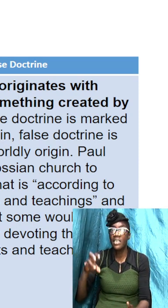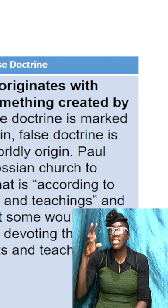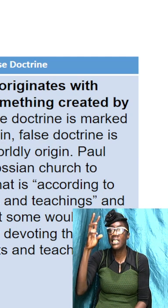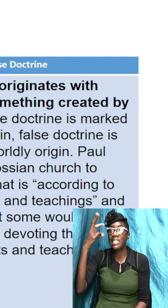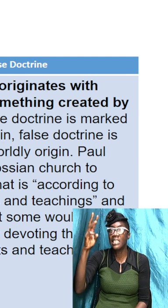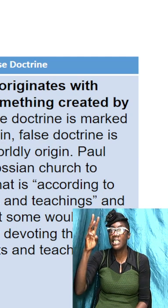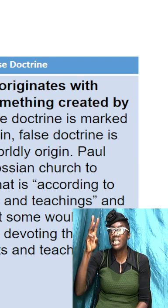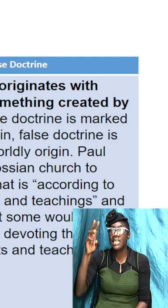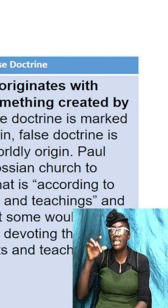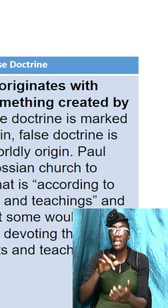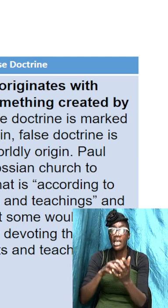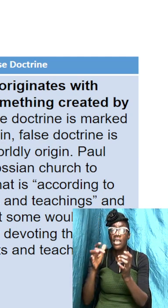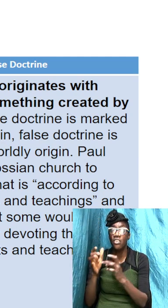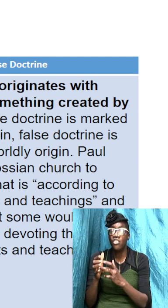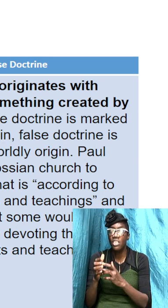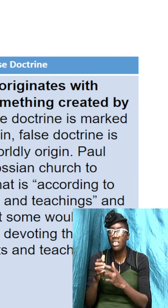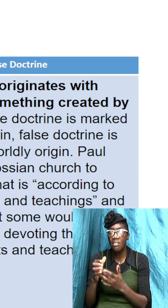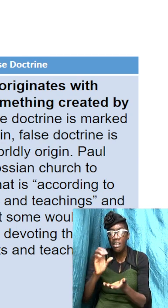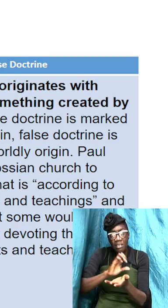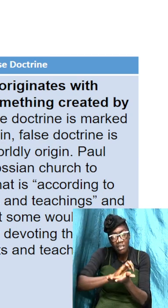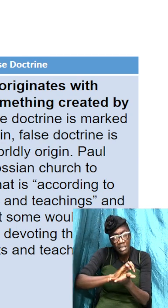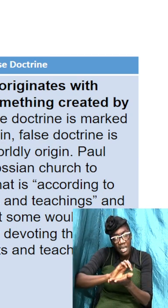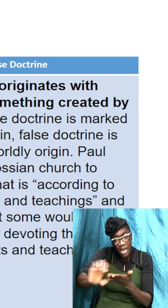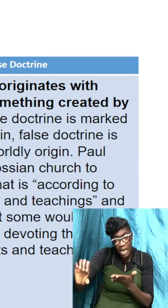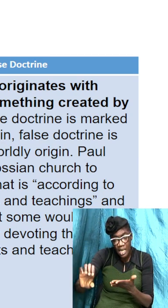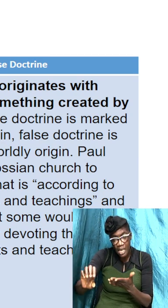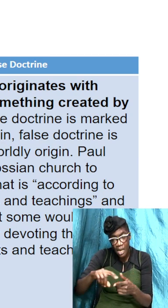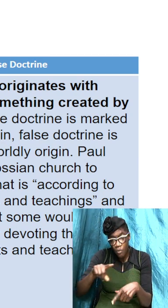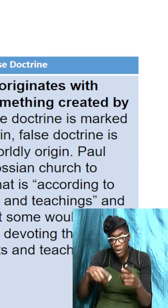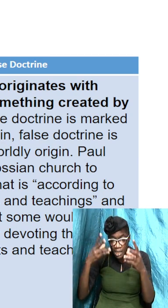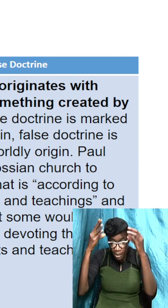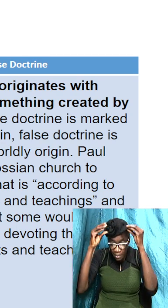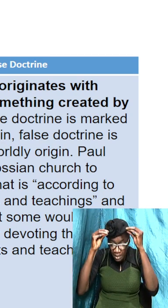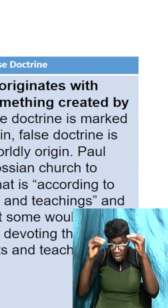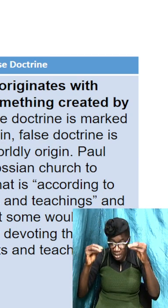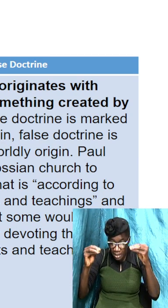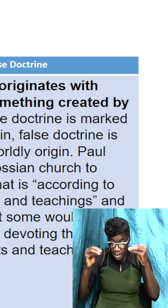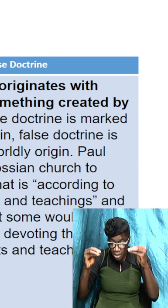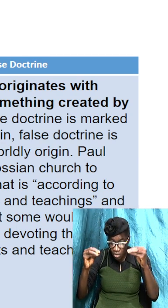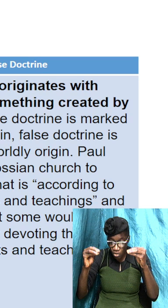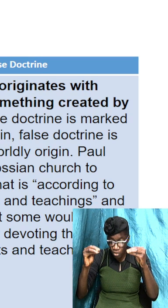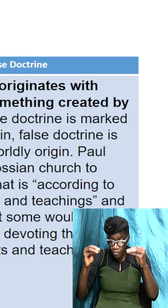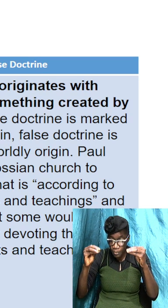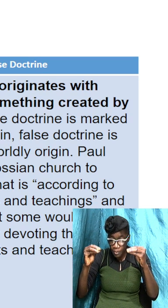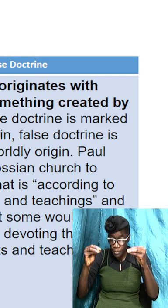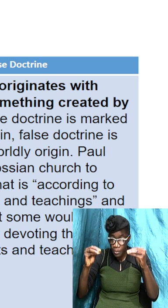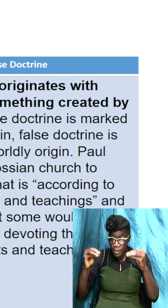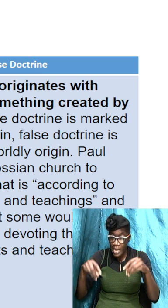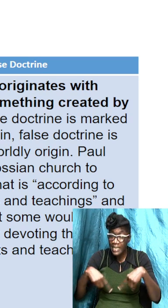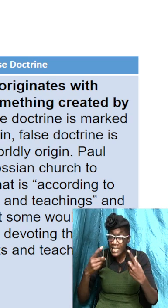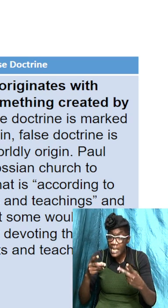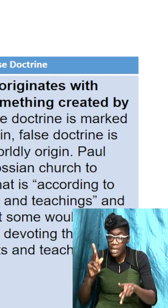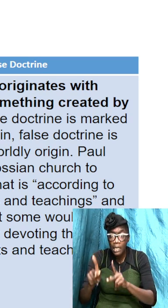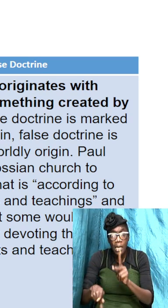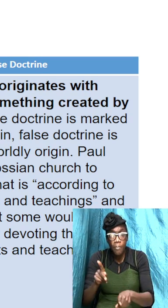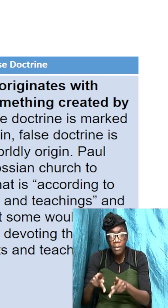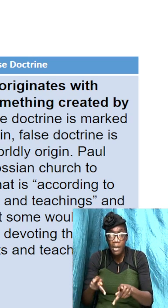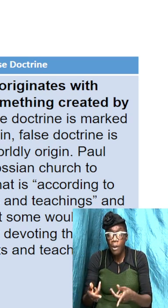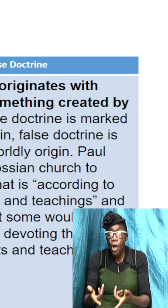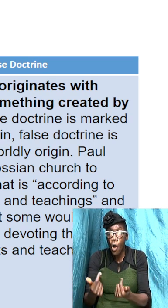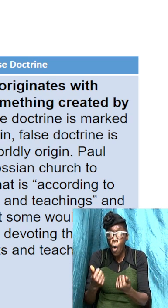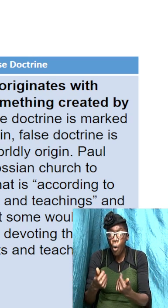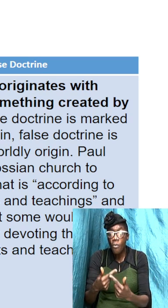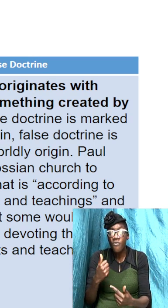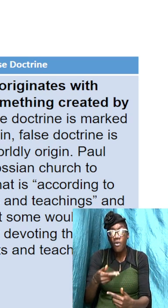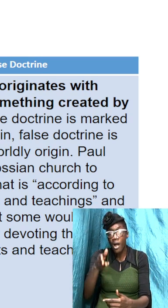when he taught that what he was teaching and instructing the folks comes from